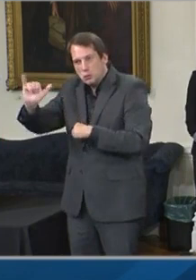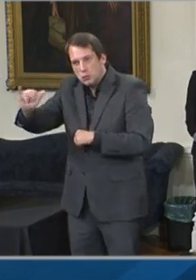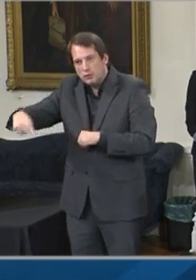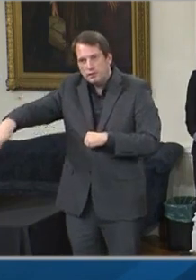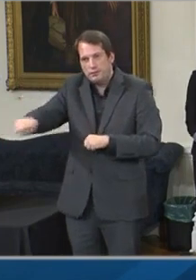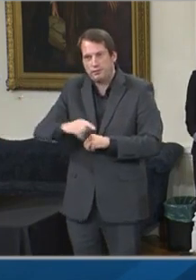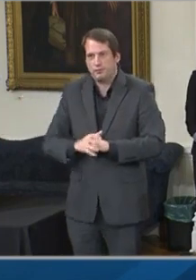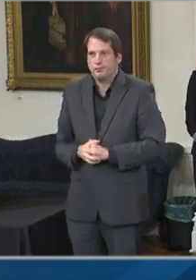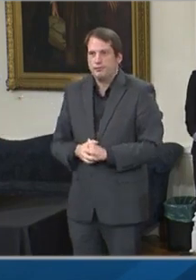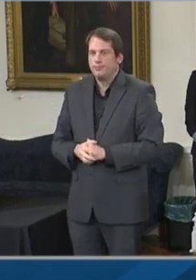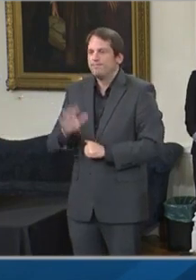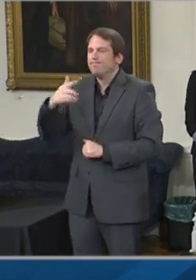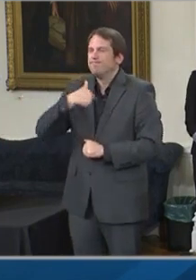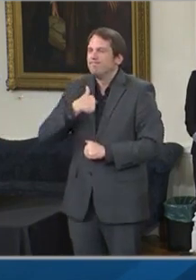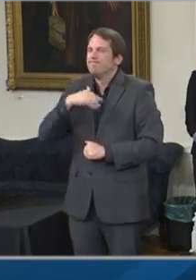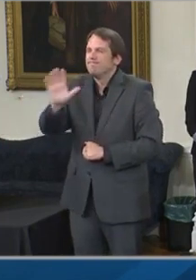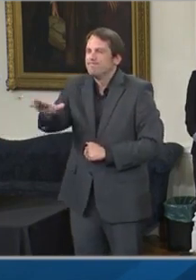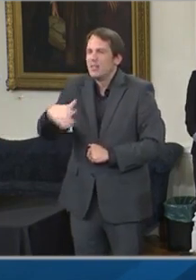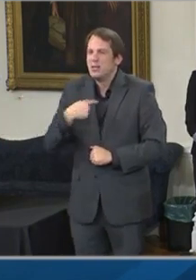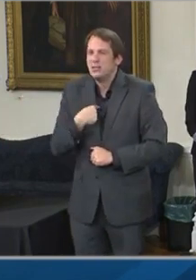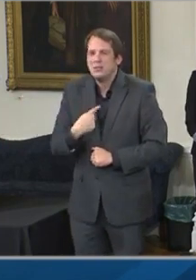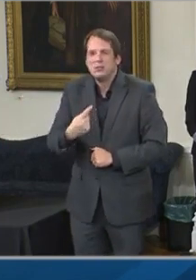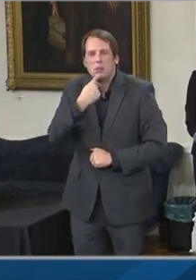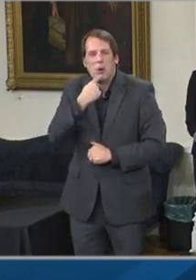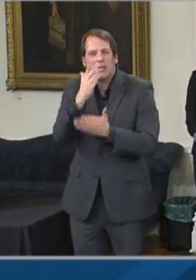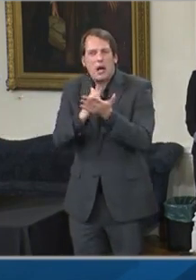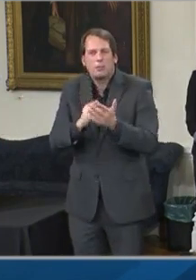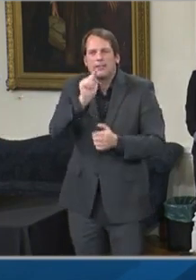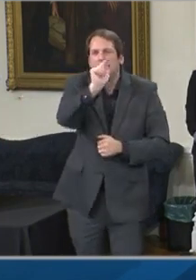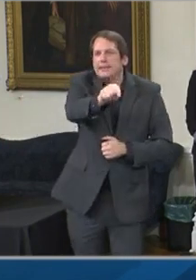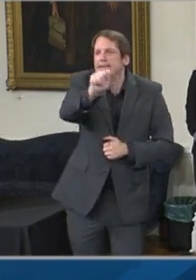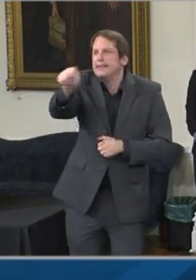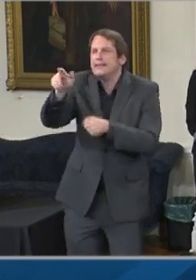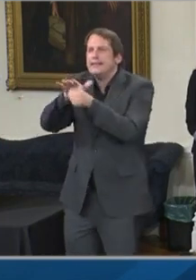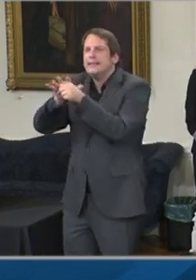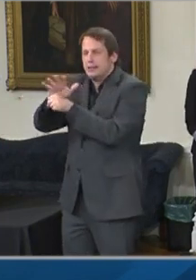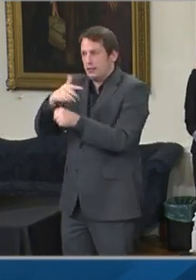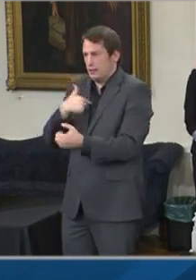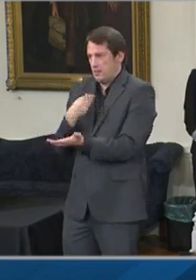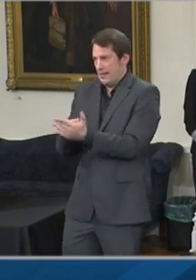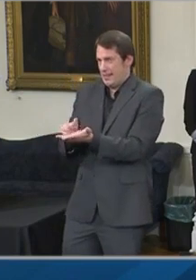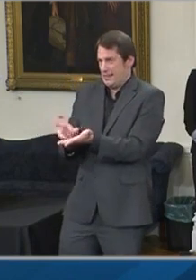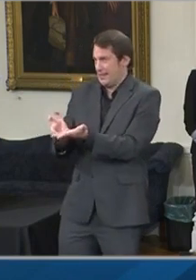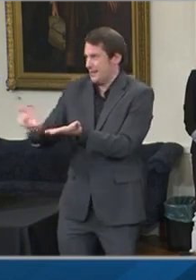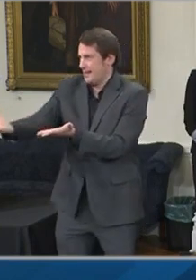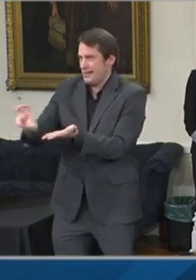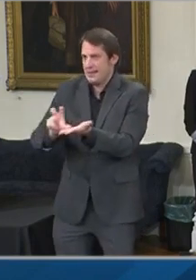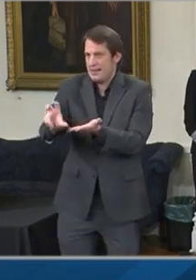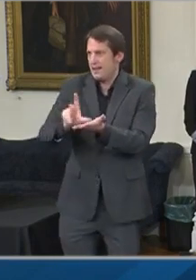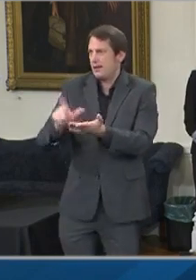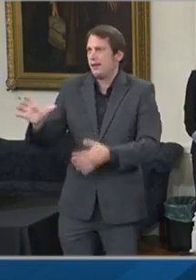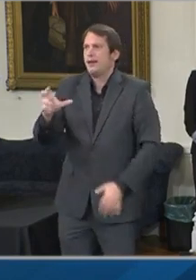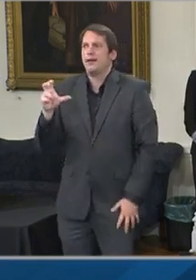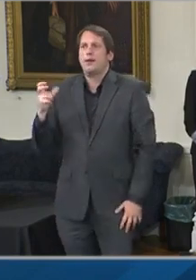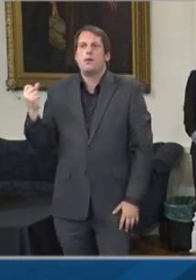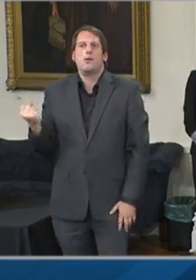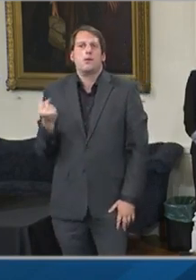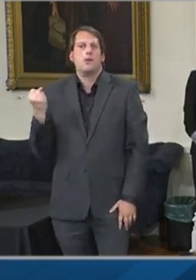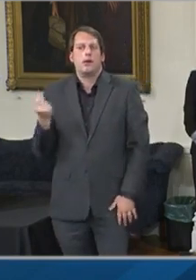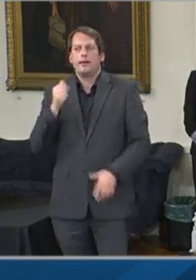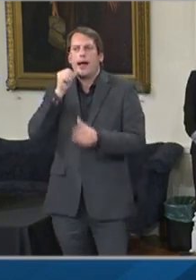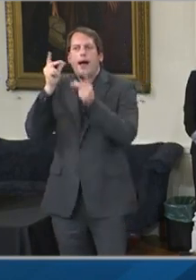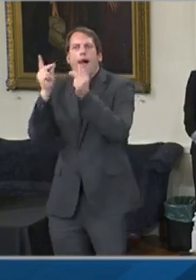the bulk of the assistance funding which has already been provided to them in order to help citizens and small